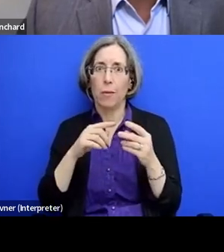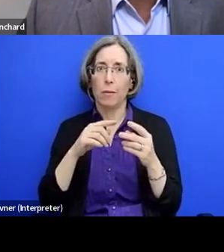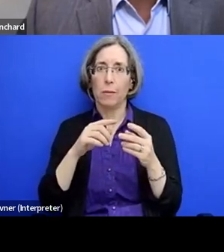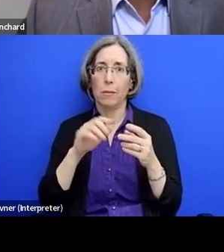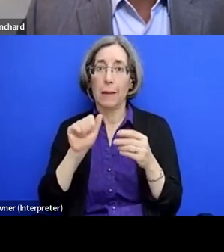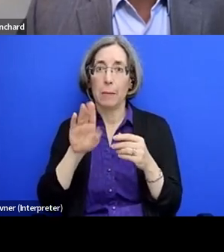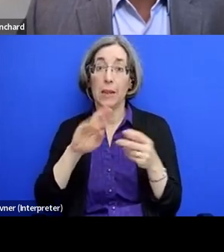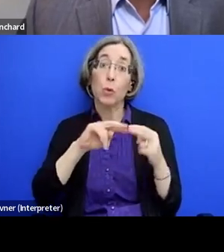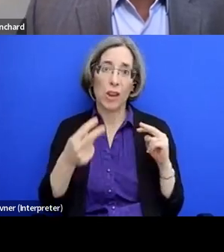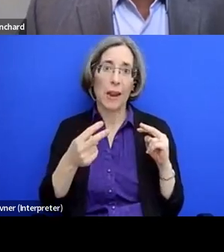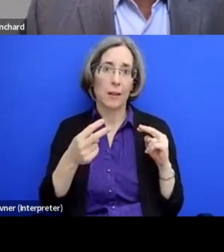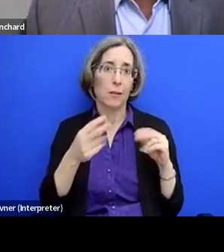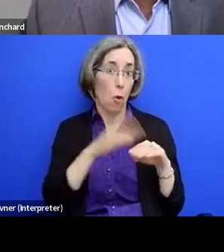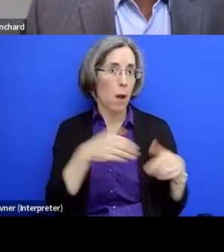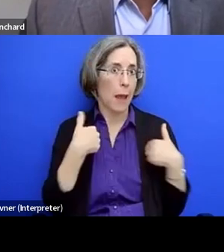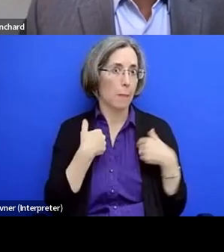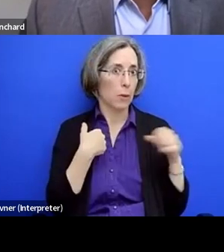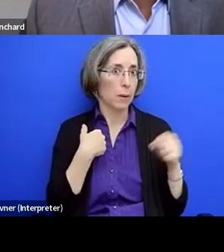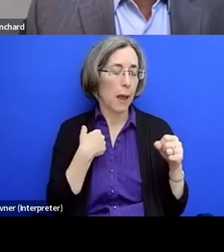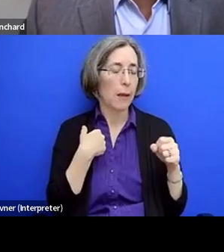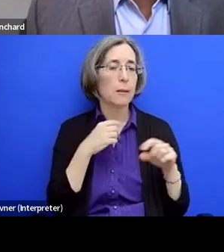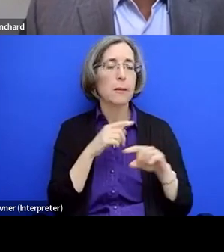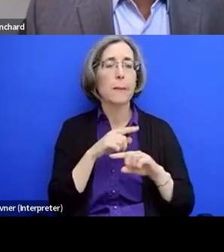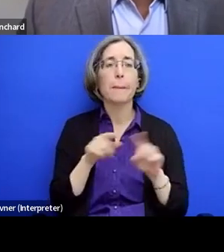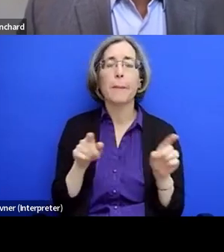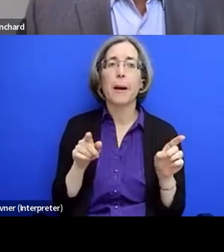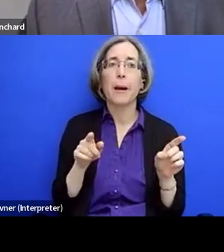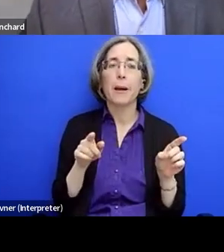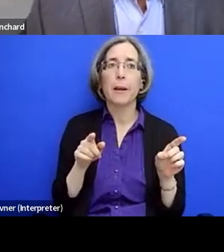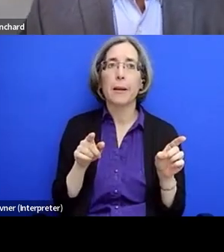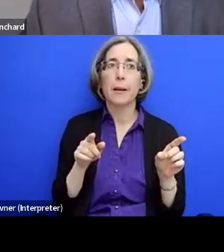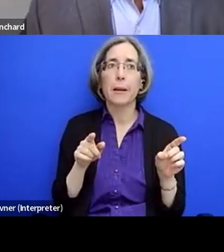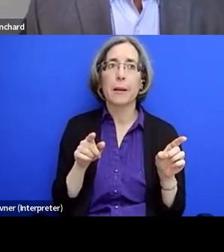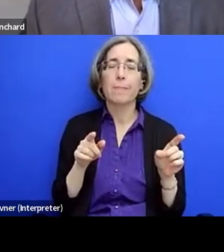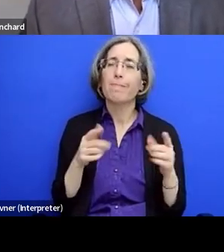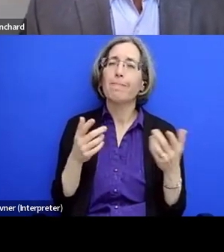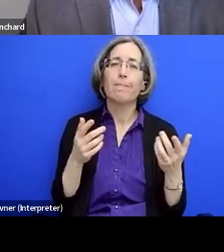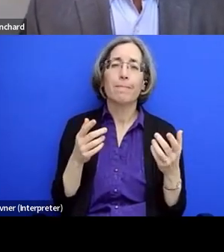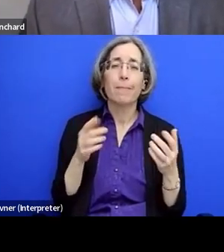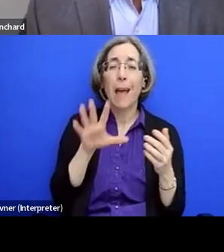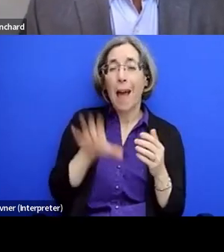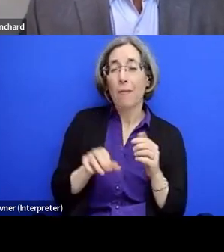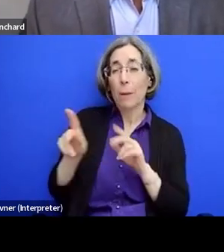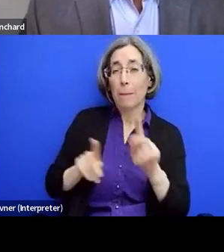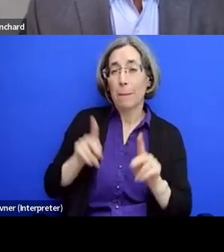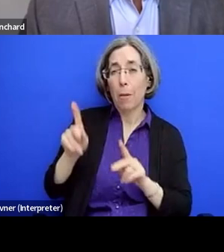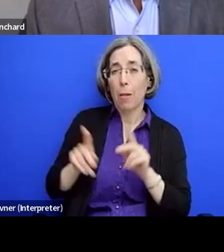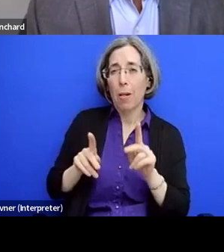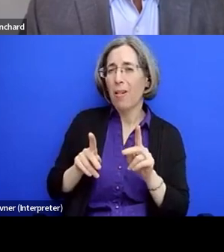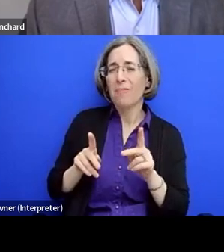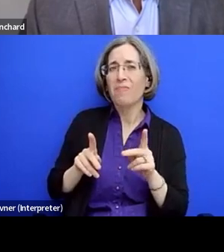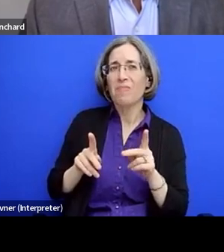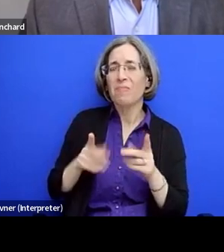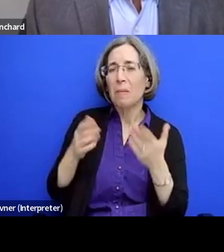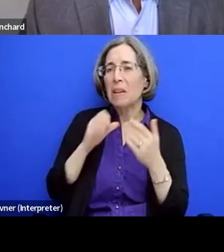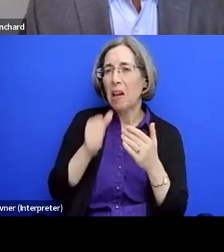Certainly that was not as much picked up on by Africans, um, especially because many